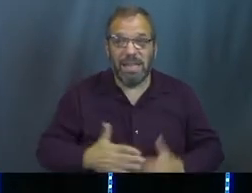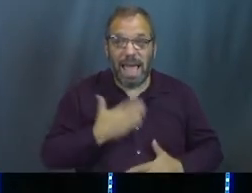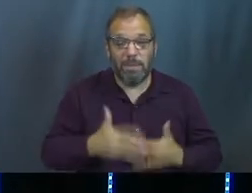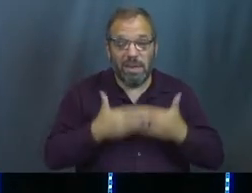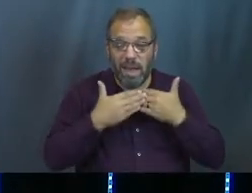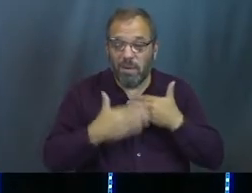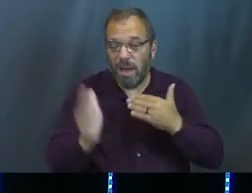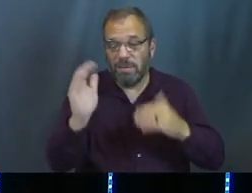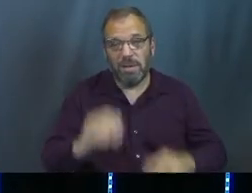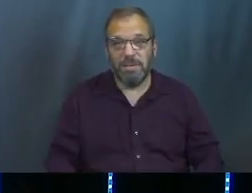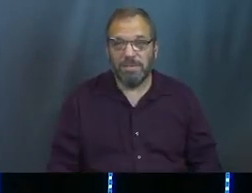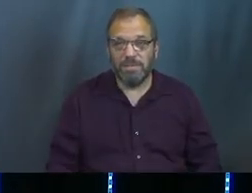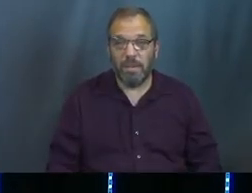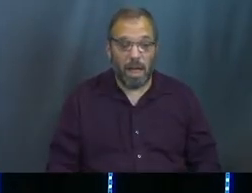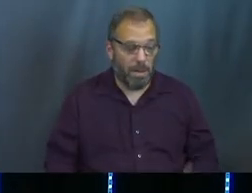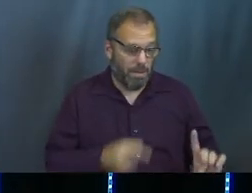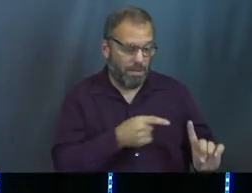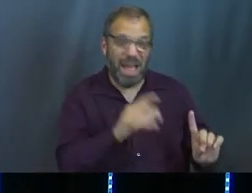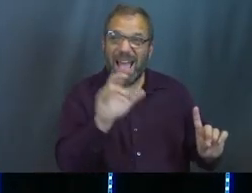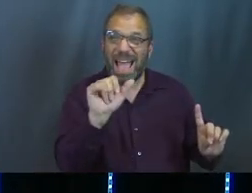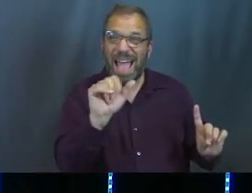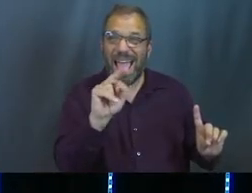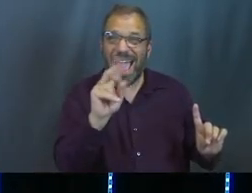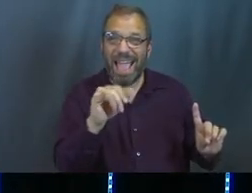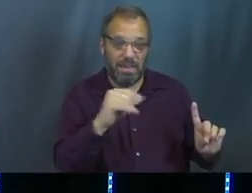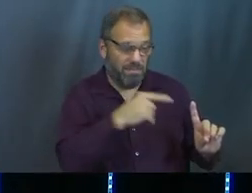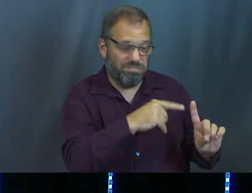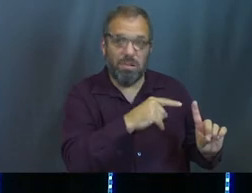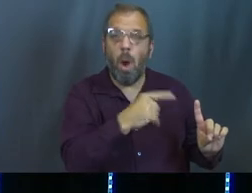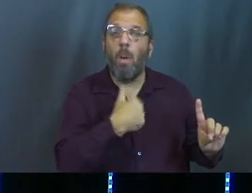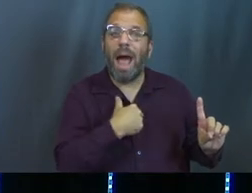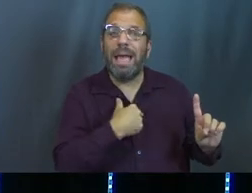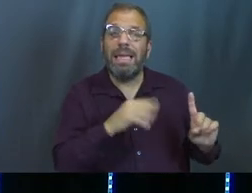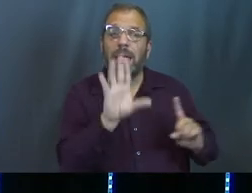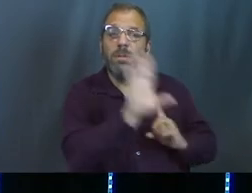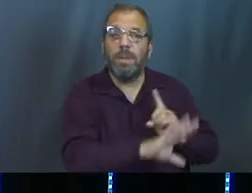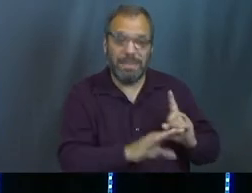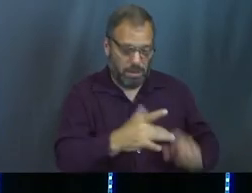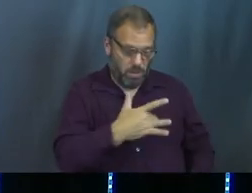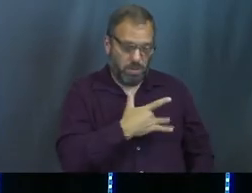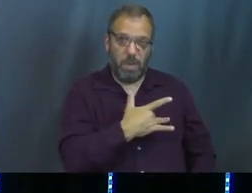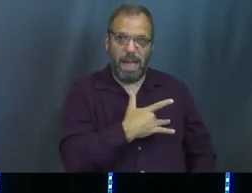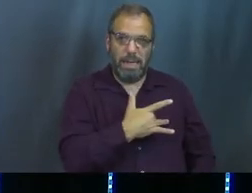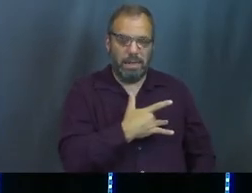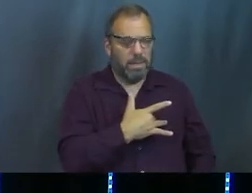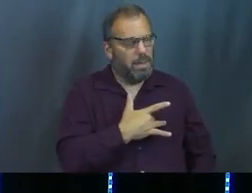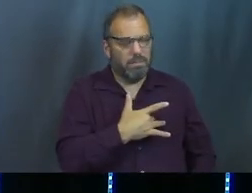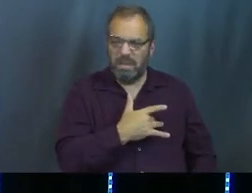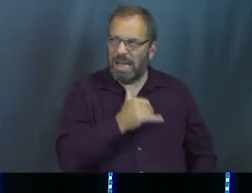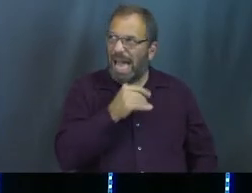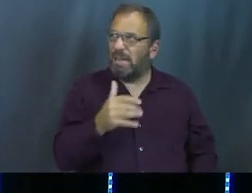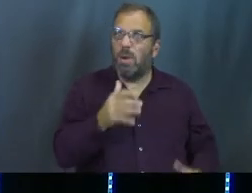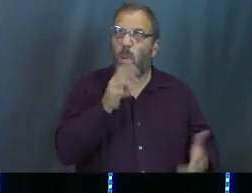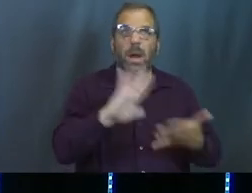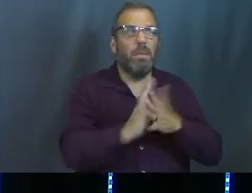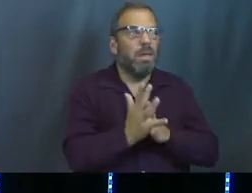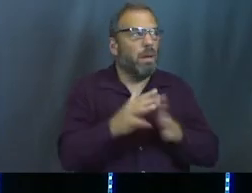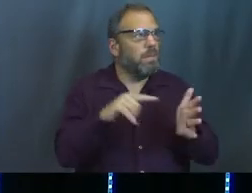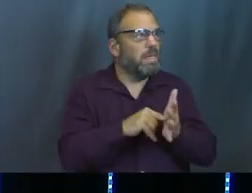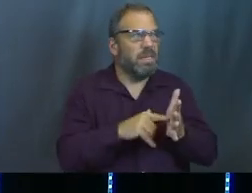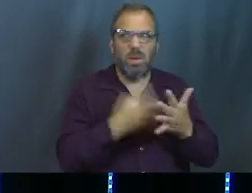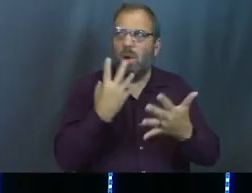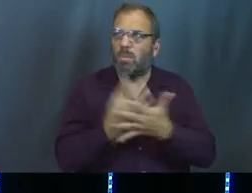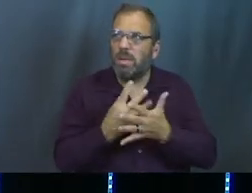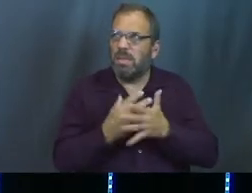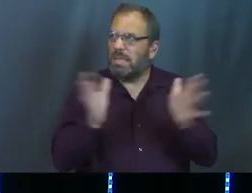But again, Andy was able to do that this whole time because he was protecting what was right here. He was like, I am not this place. I